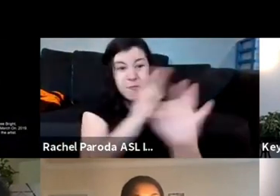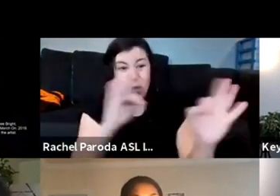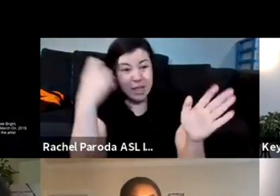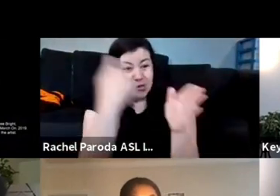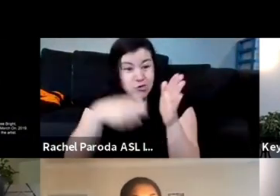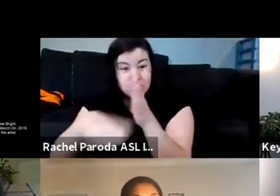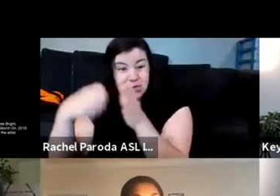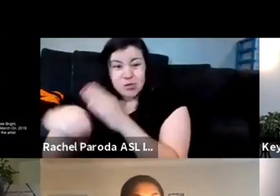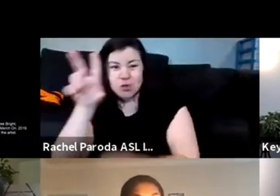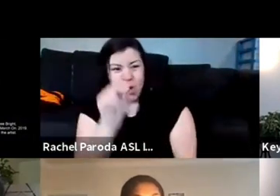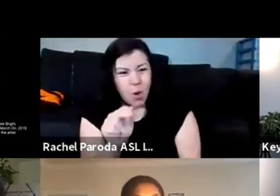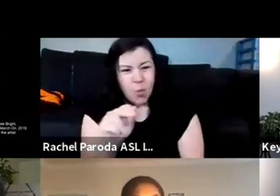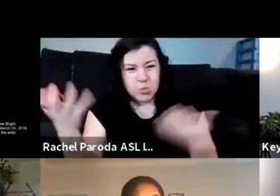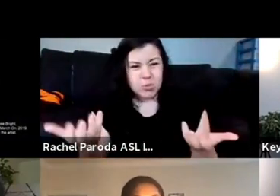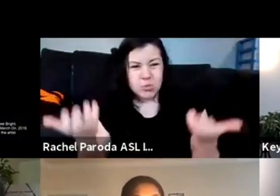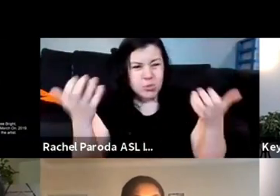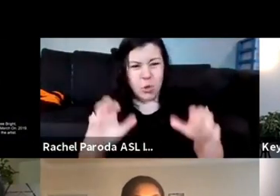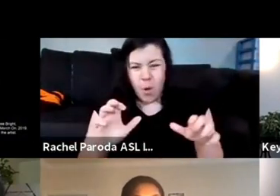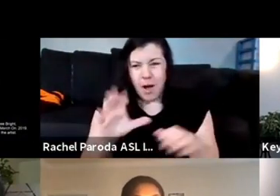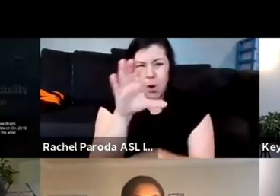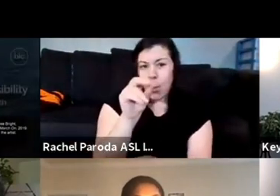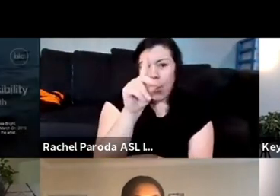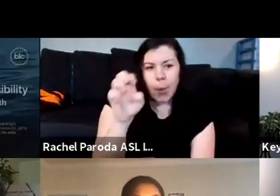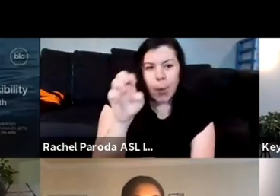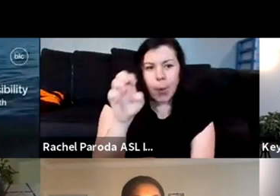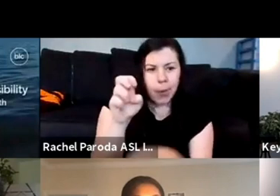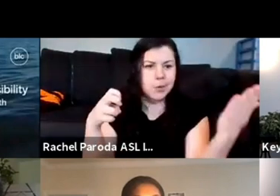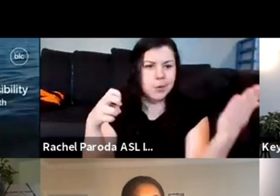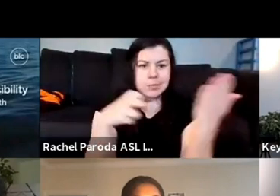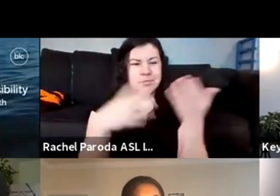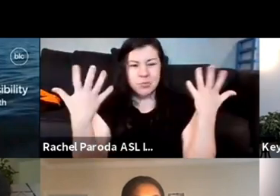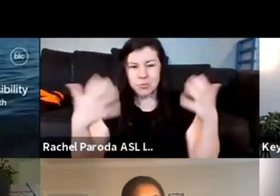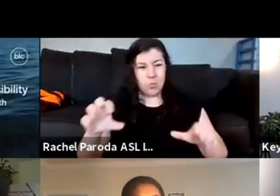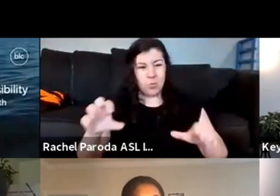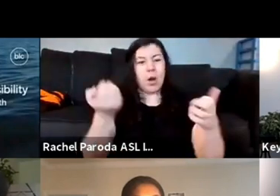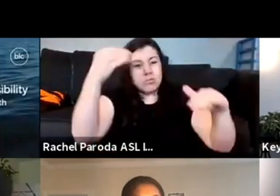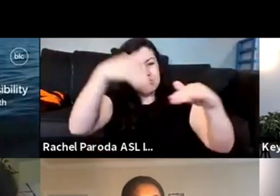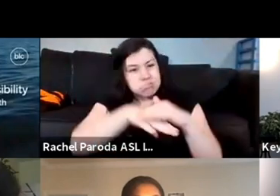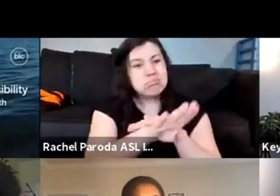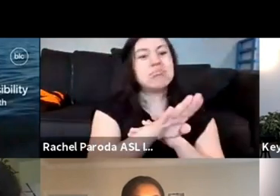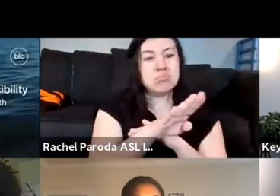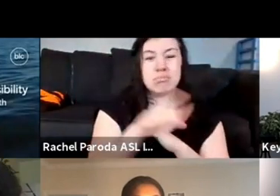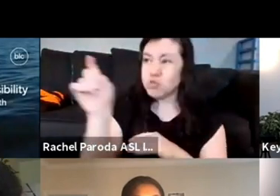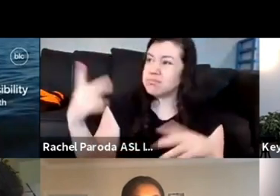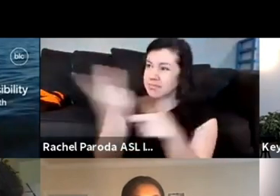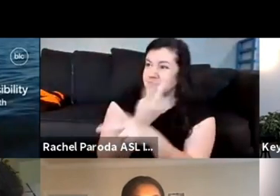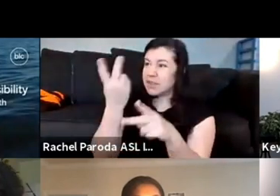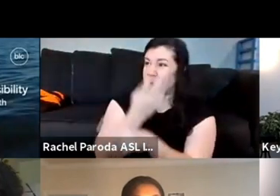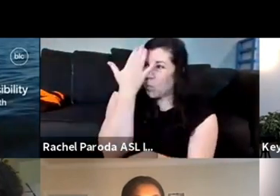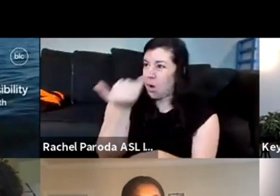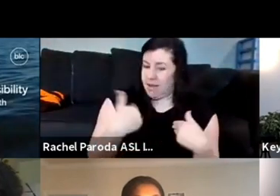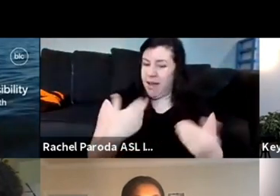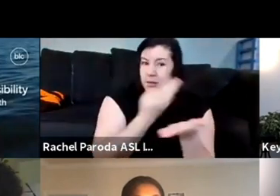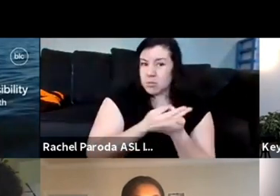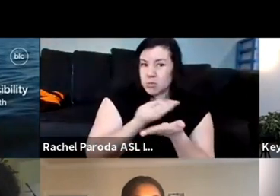no we don't want a code no we don't want a ticket um but we still want to come in and you should need to figure it out because you got the resources